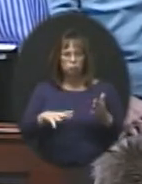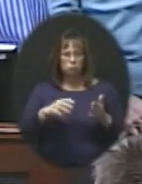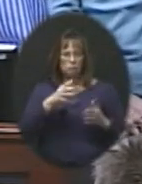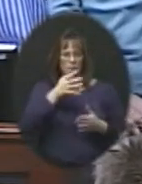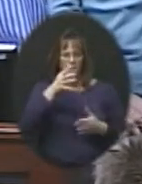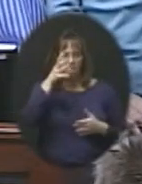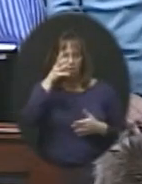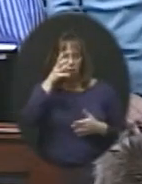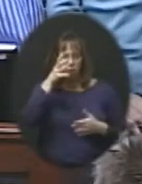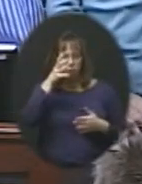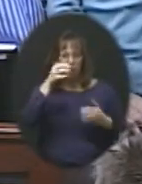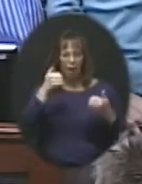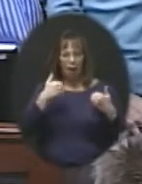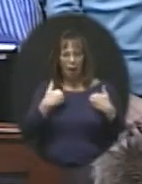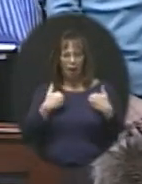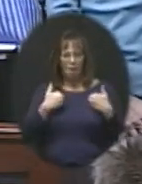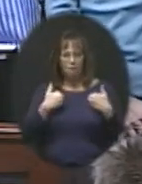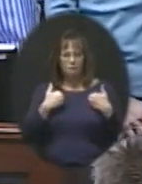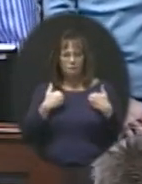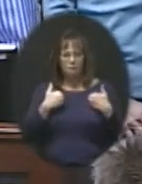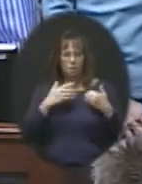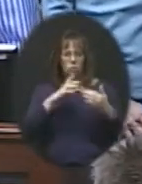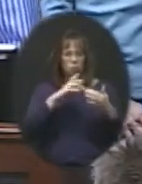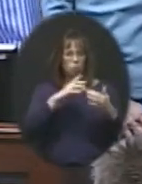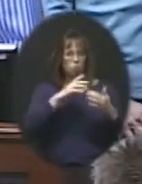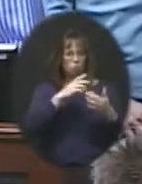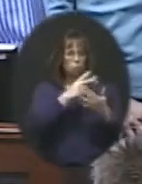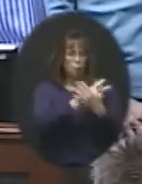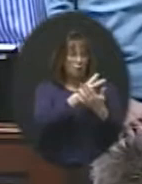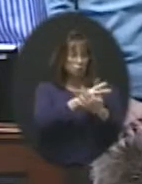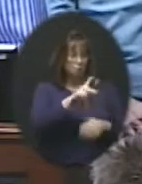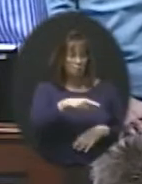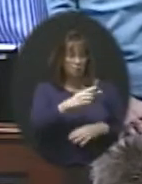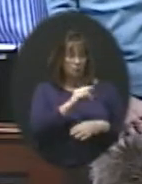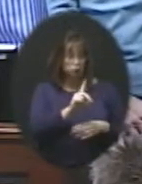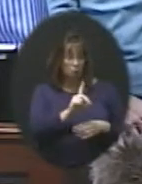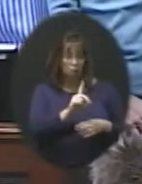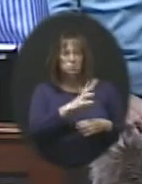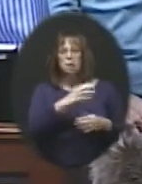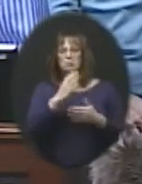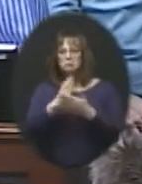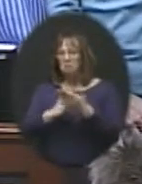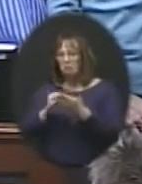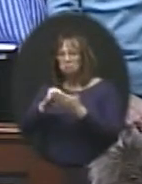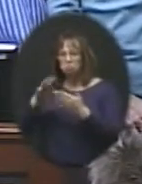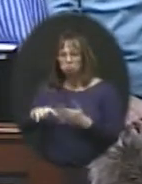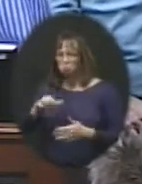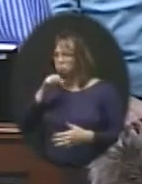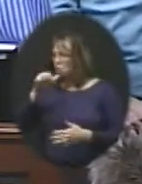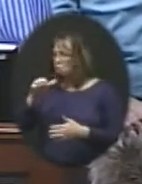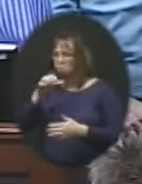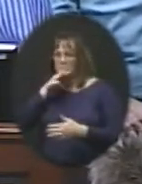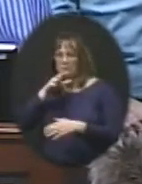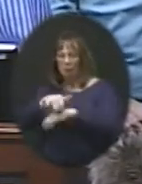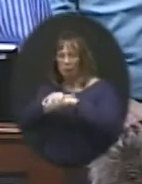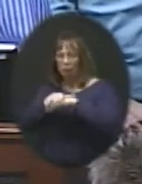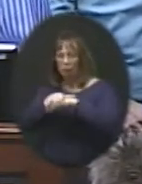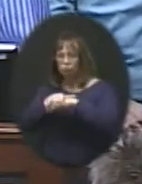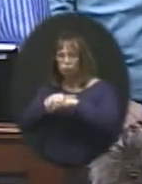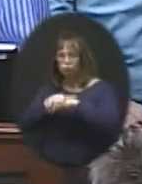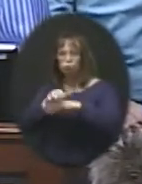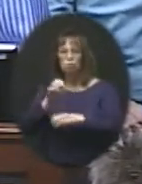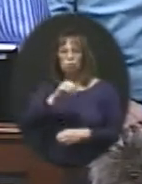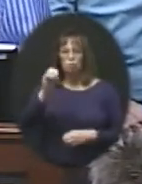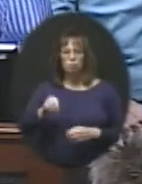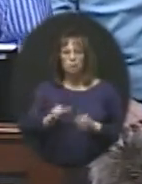parents have graduate degrees. And we have some students whose parents do not speak English. And the